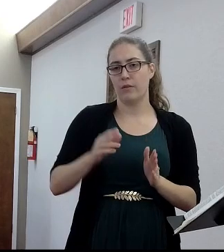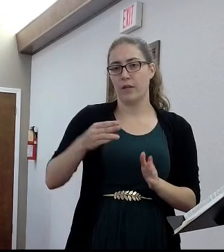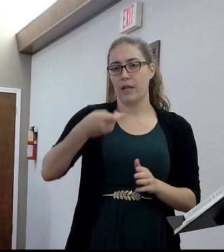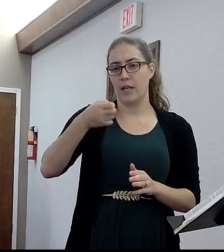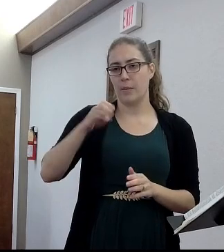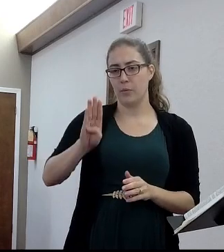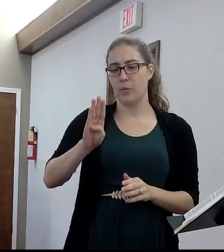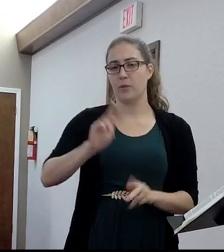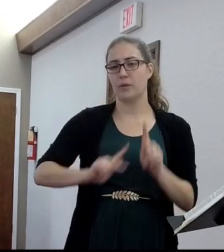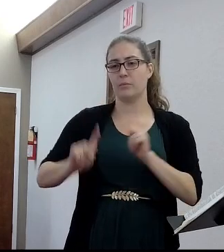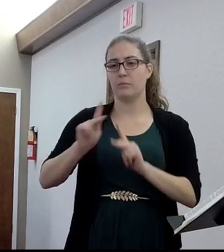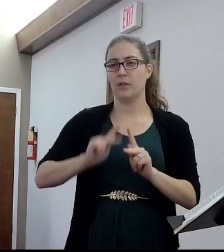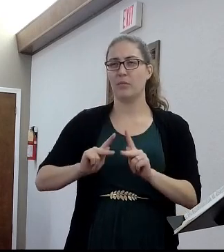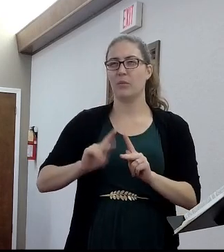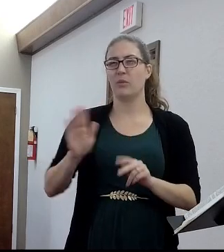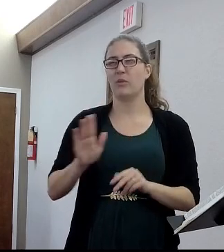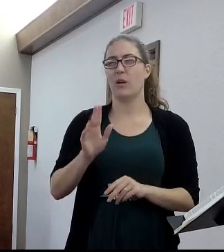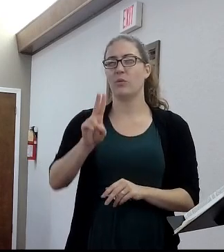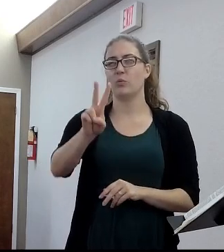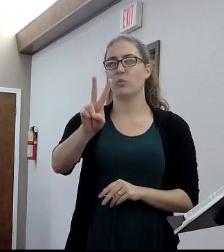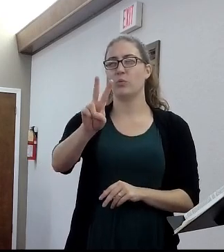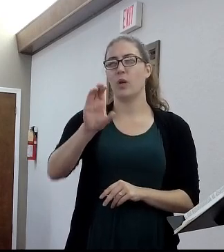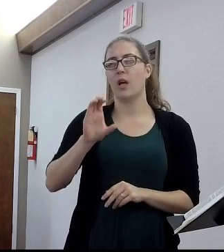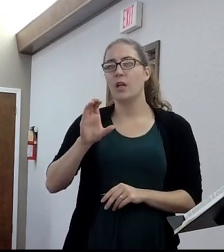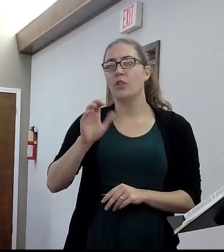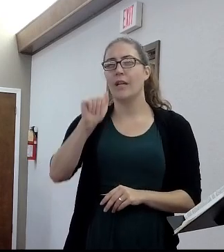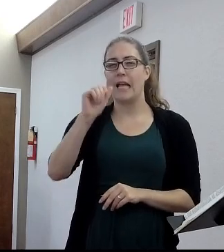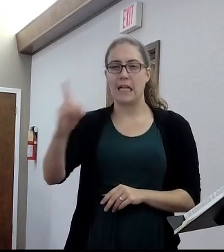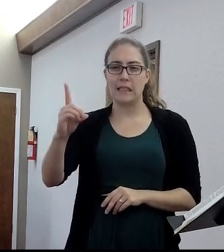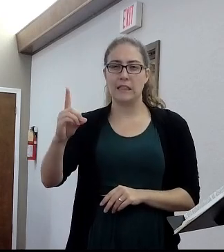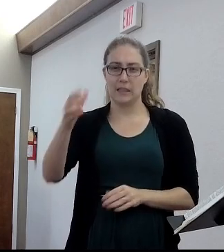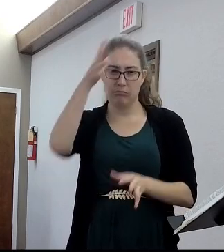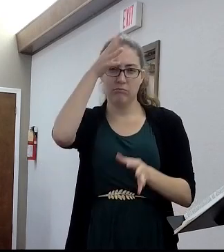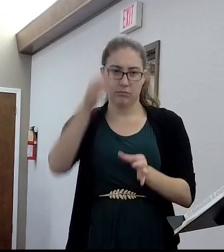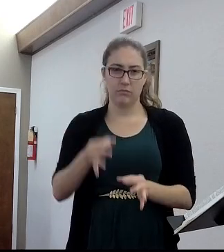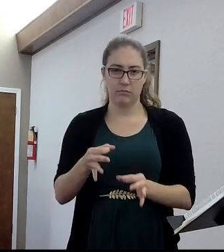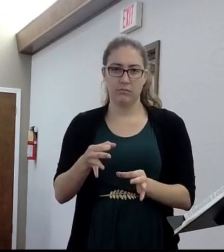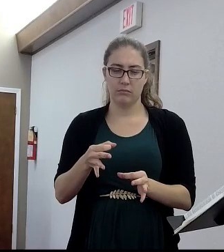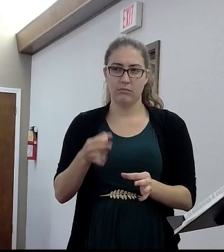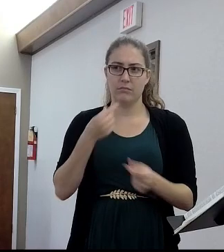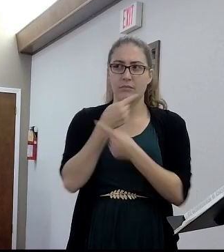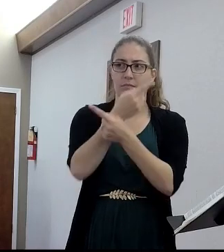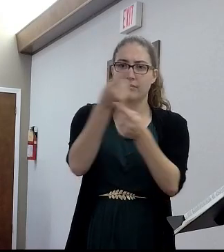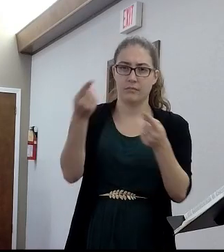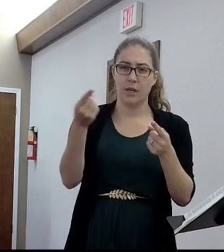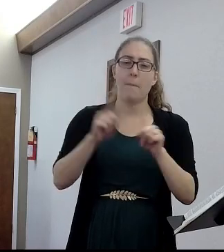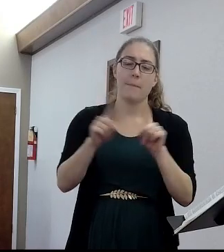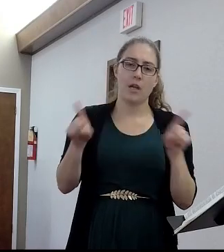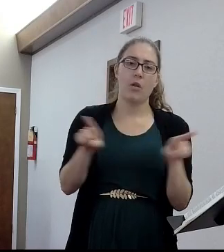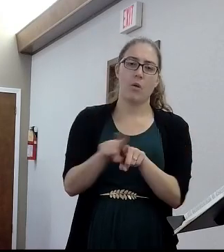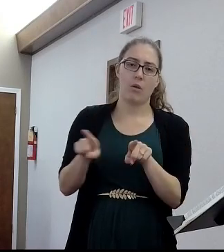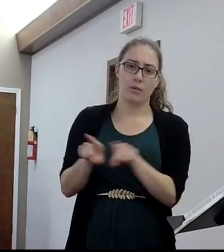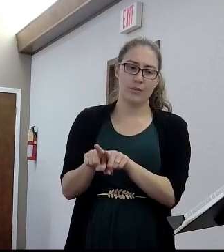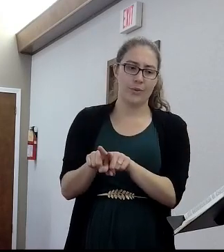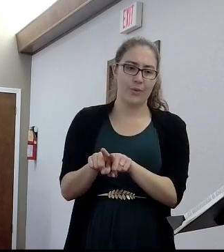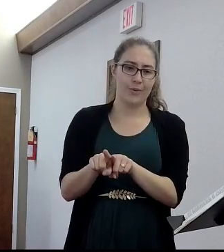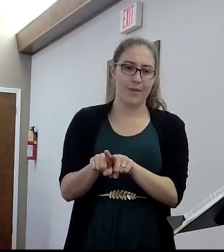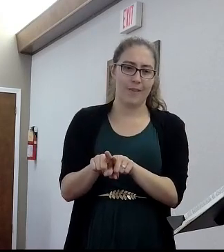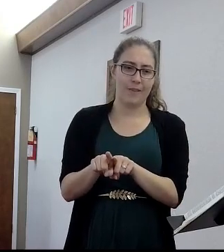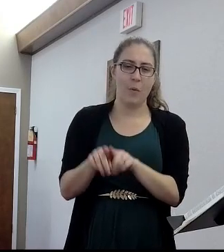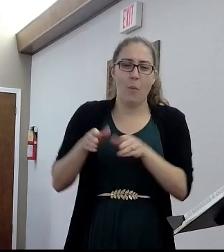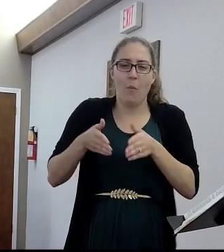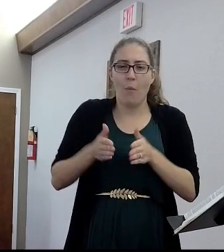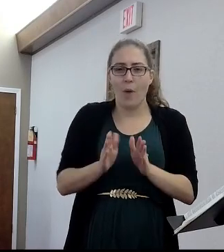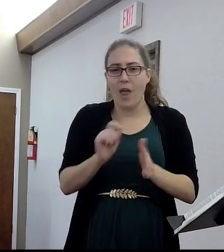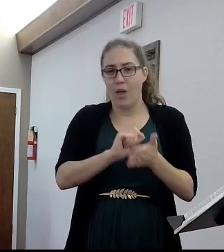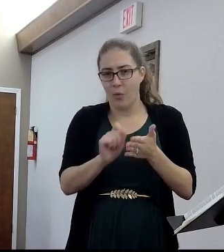if I'm not mistaken, something like that. Now, can look, not to mention the literary form of the book matches his writing. And so you can look at